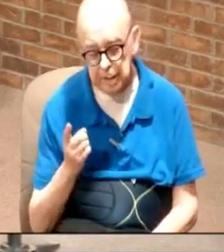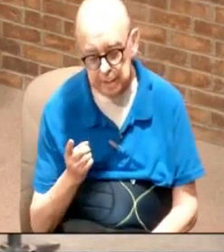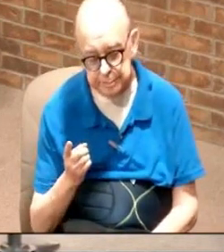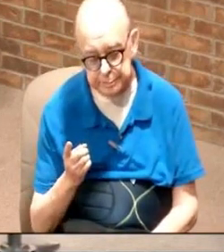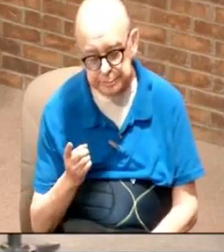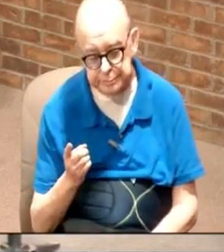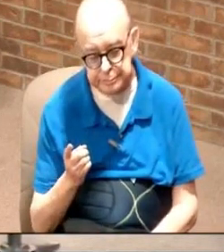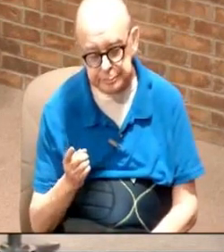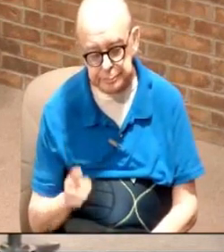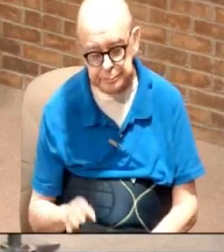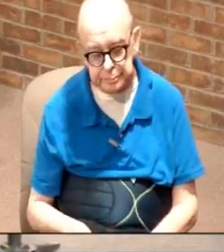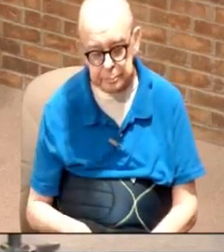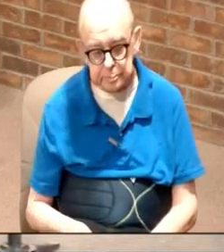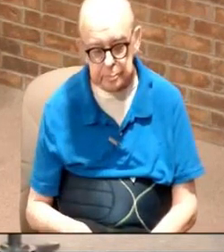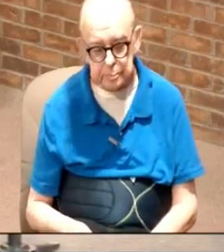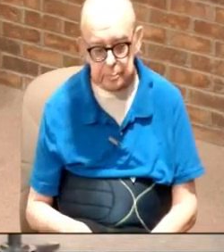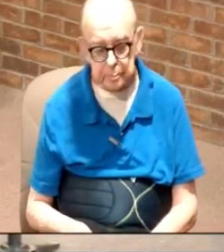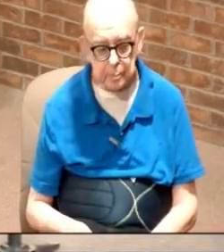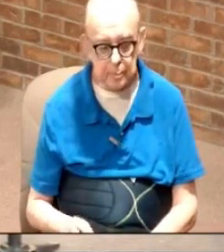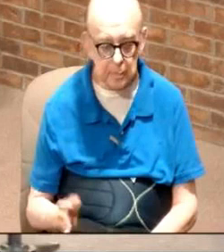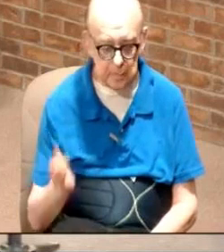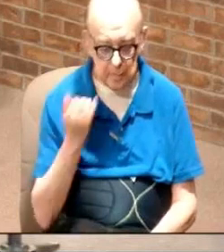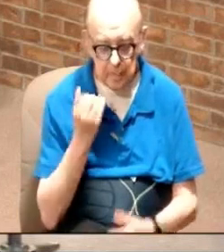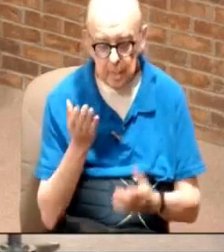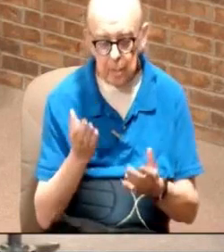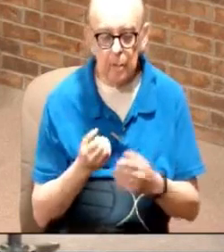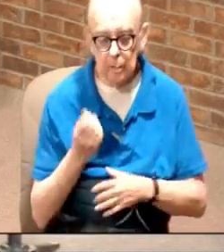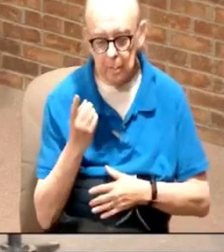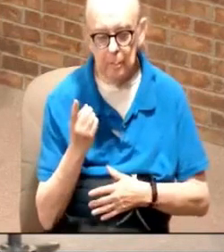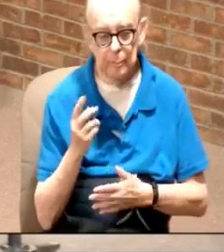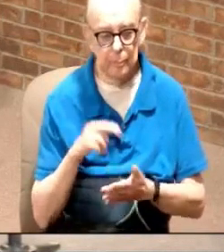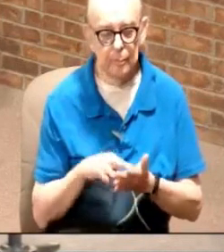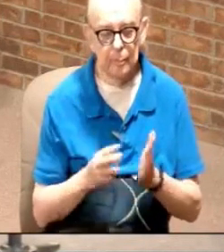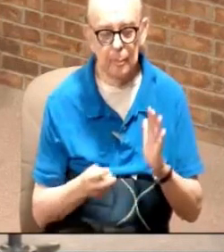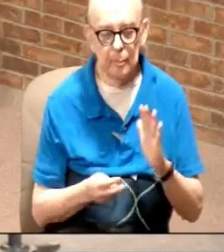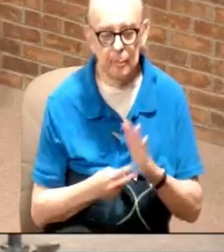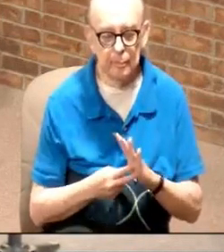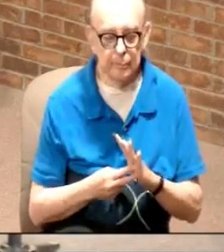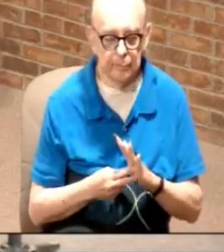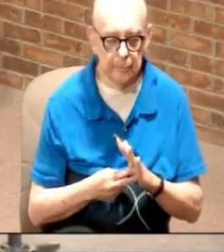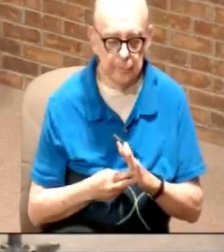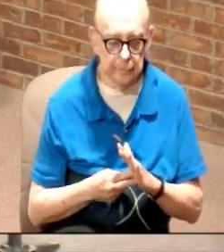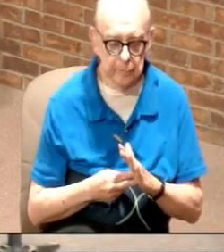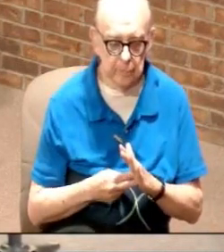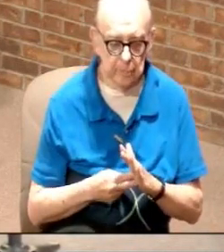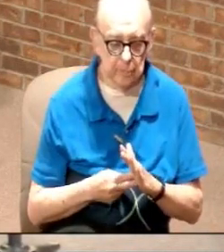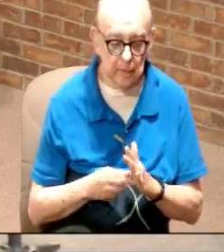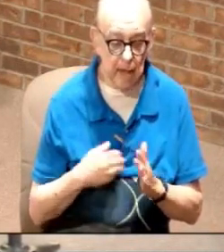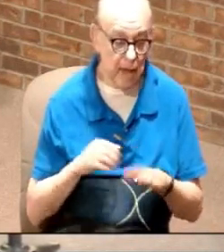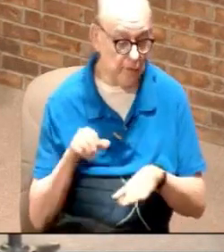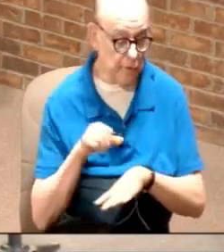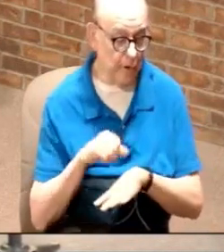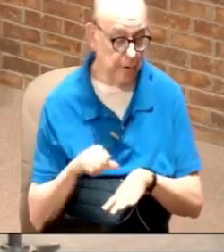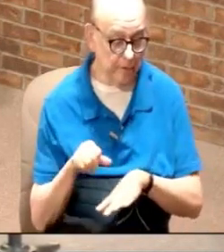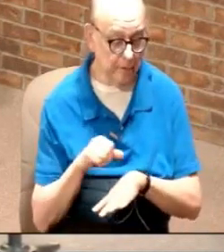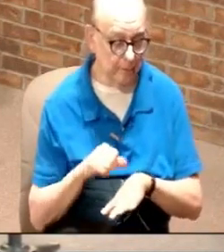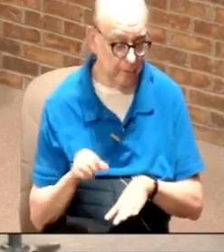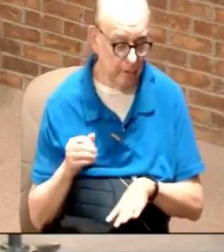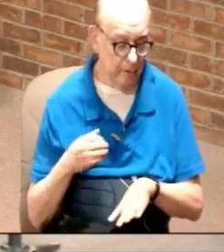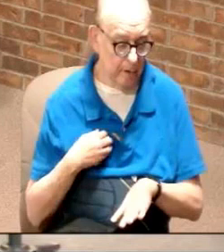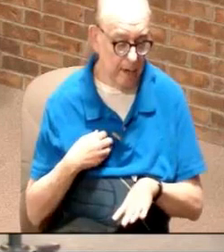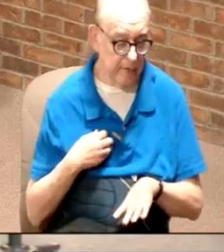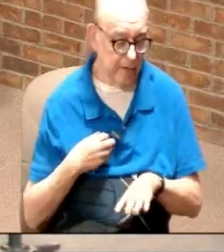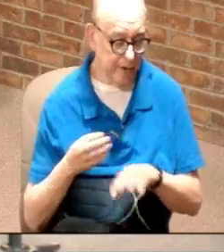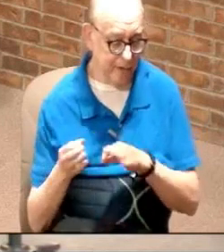is this. If we want to understand what it means to be anointed, okay, we've got to have a